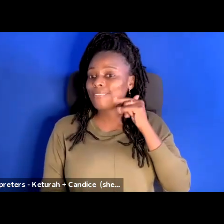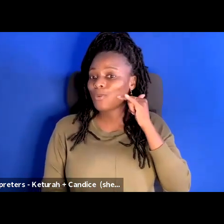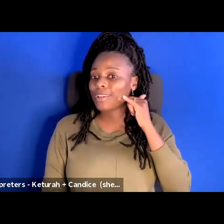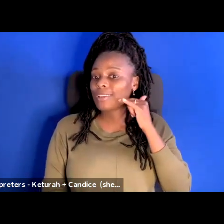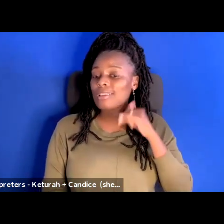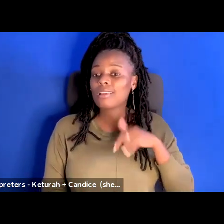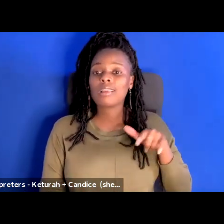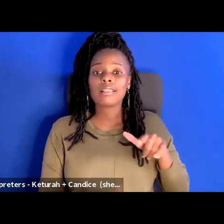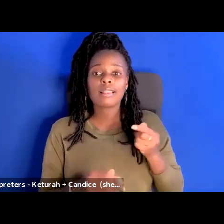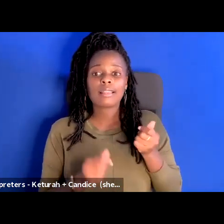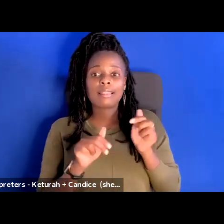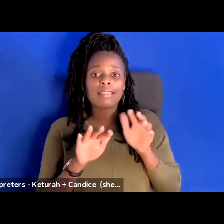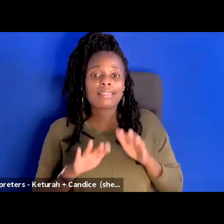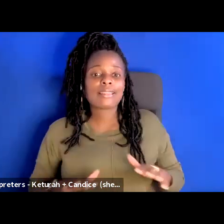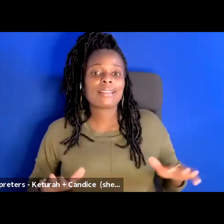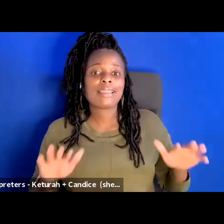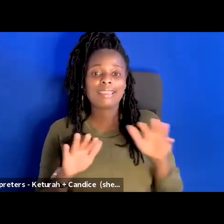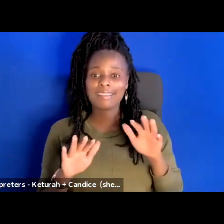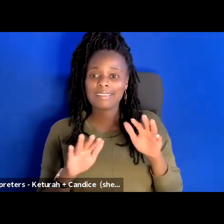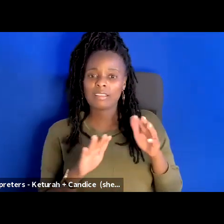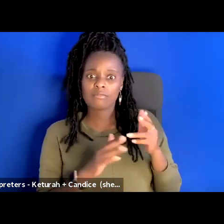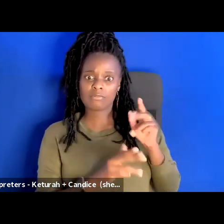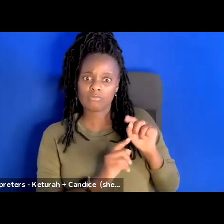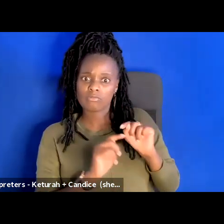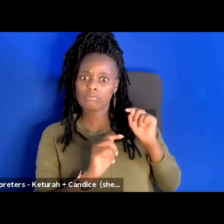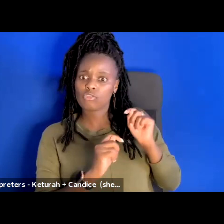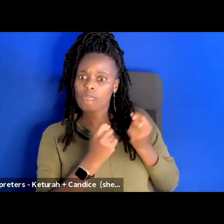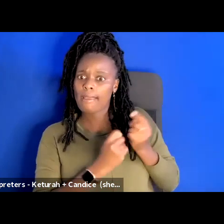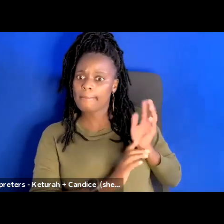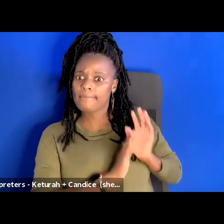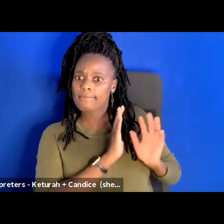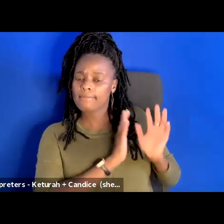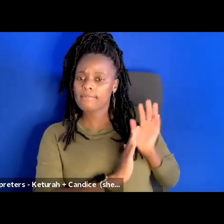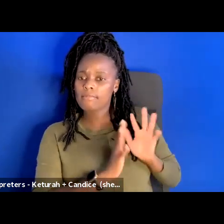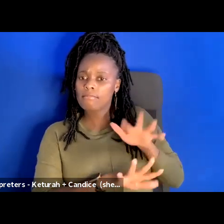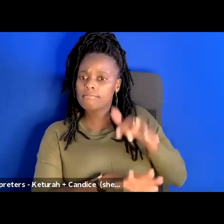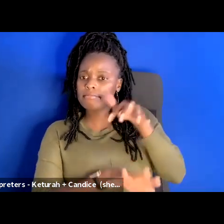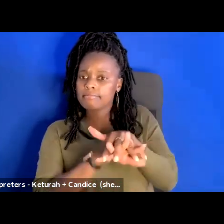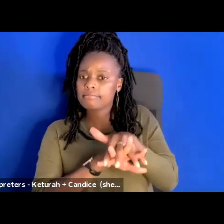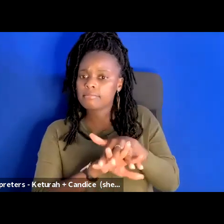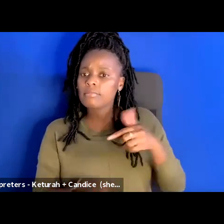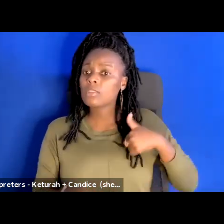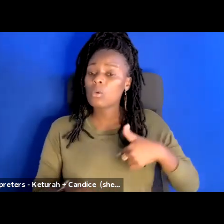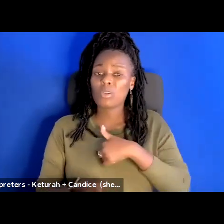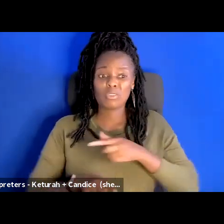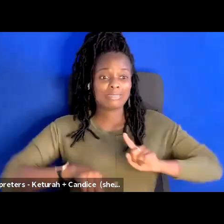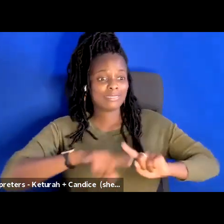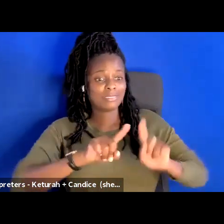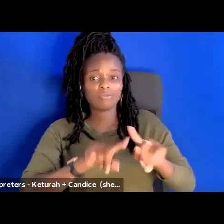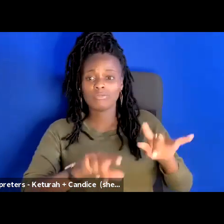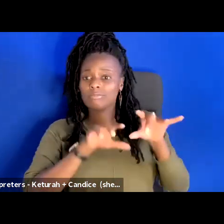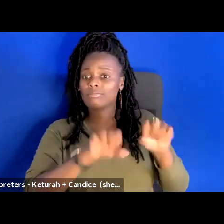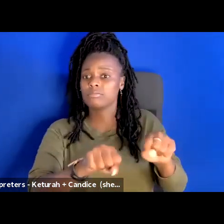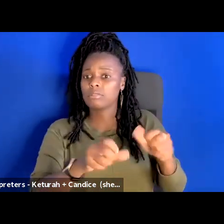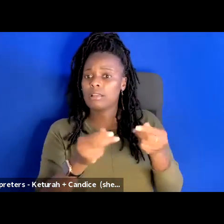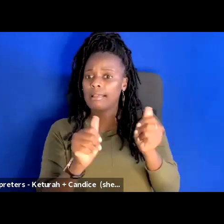of the Ramaytush Ohlone tribe. Since we are meeting virtually, we recognize that we are all on different unceded lands. We pay